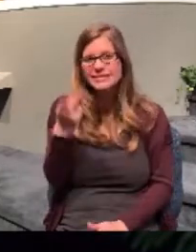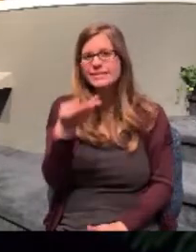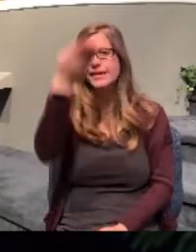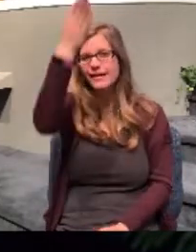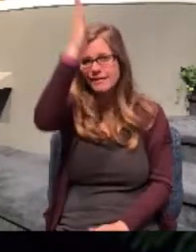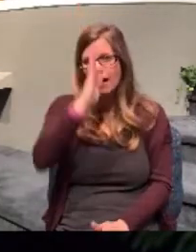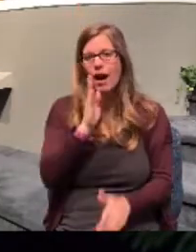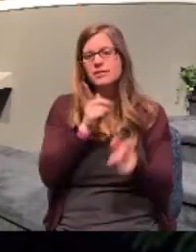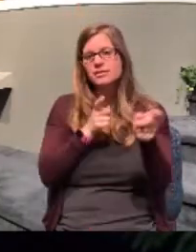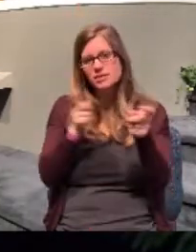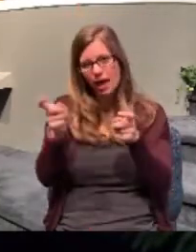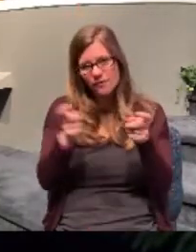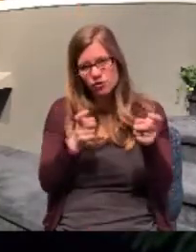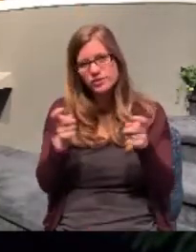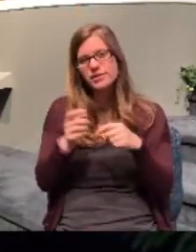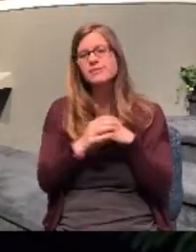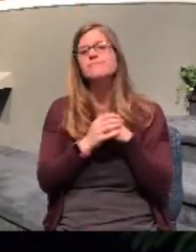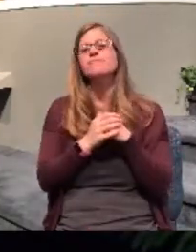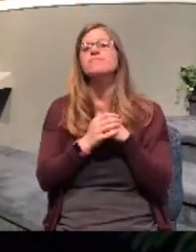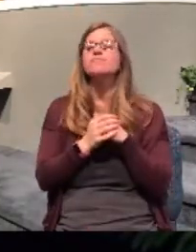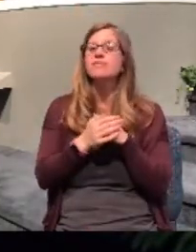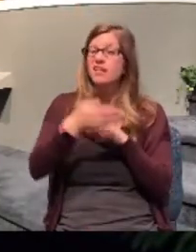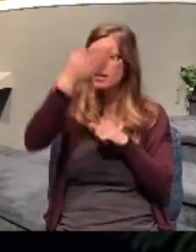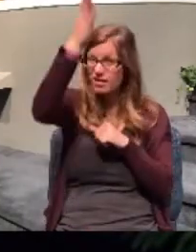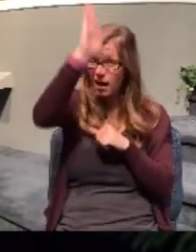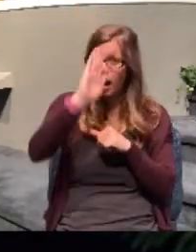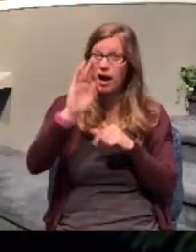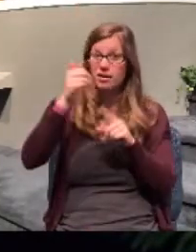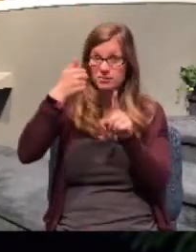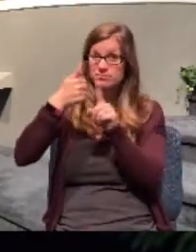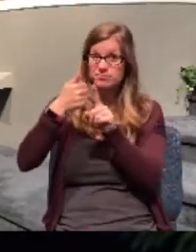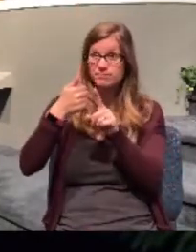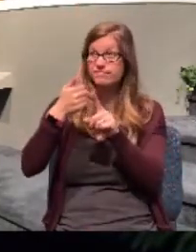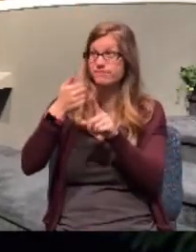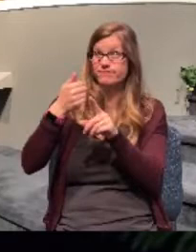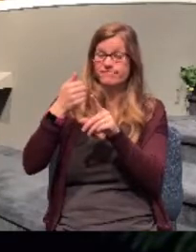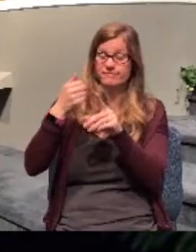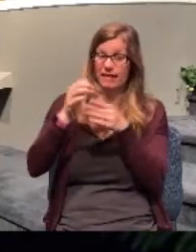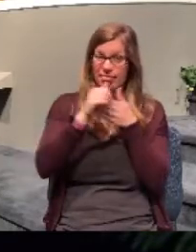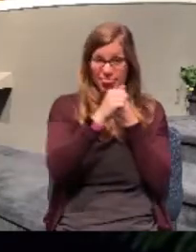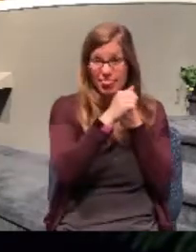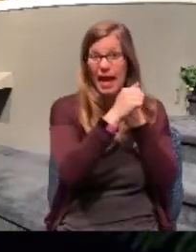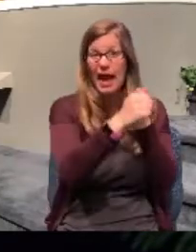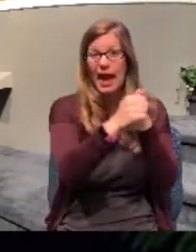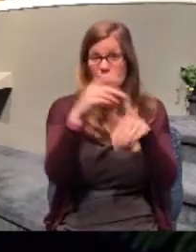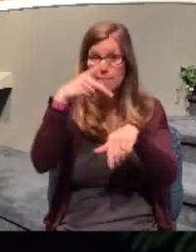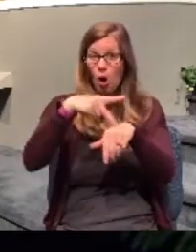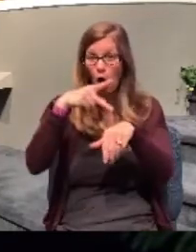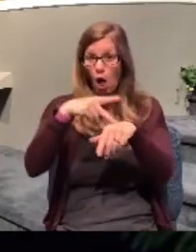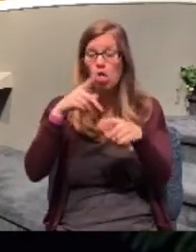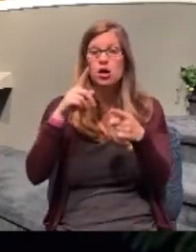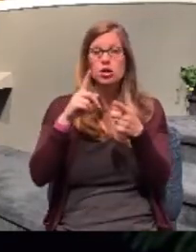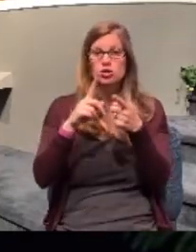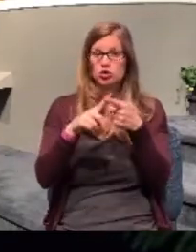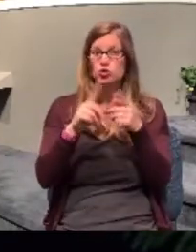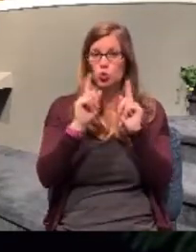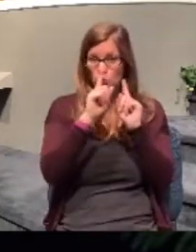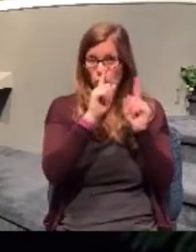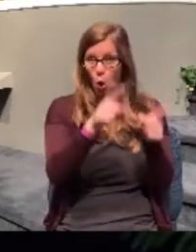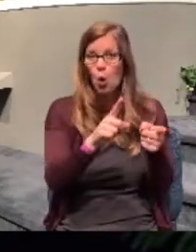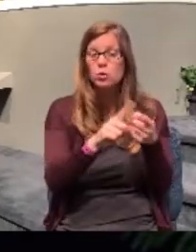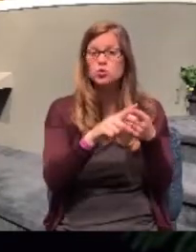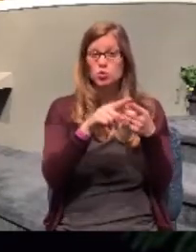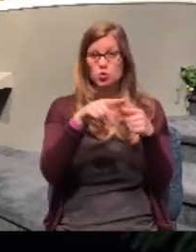of God at work. God had brought Paul all the way across the Aegean Sea so that